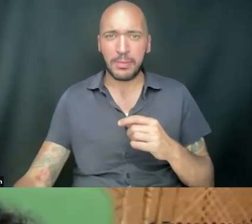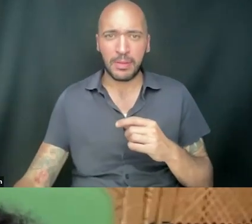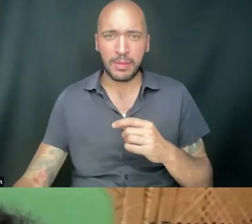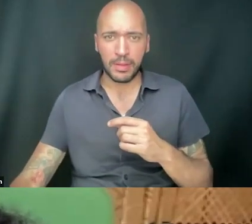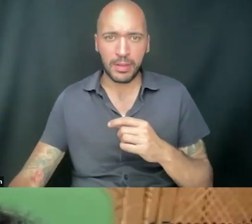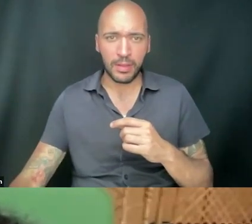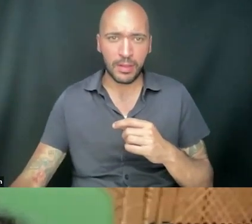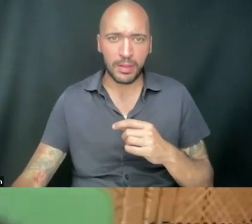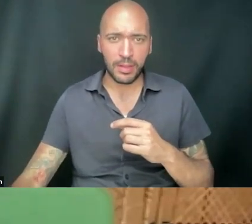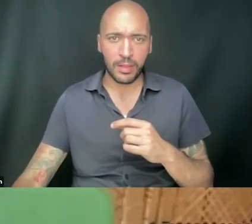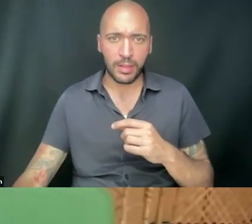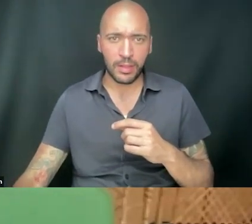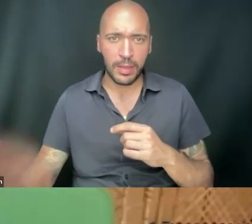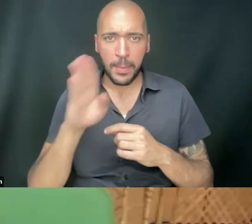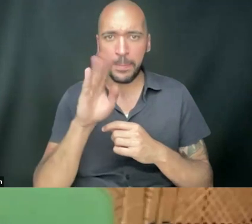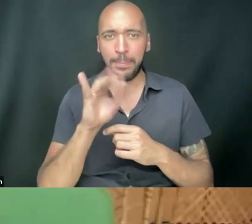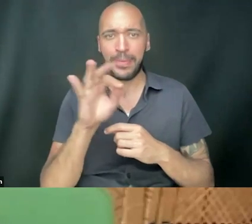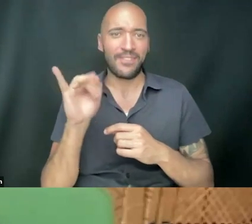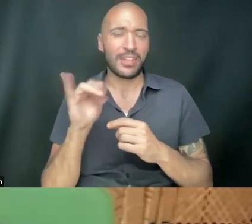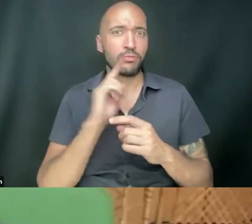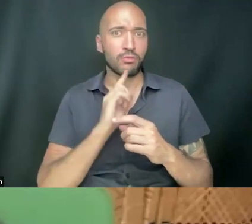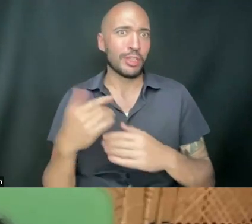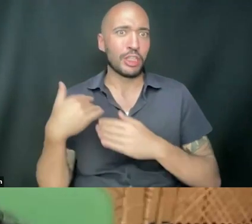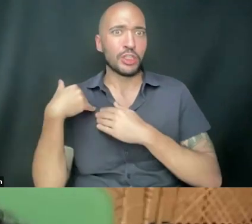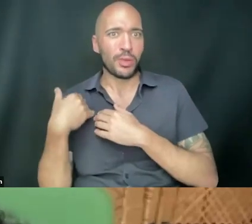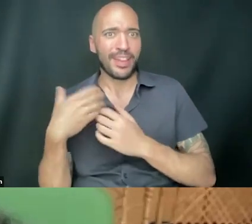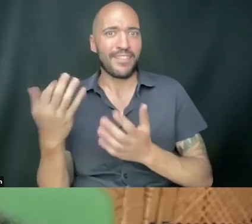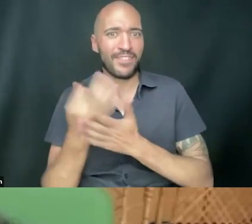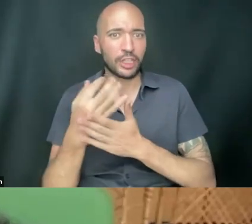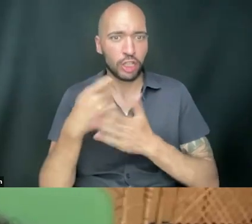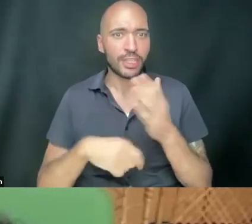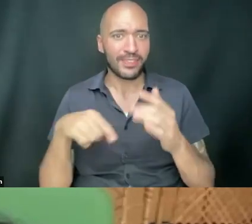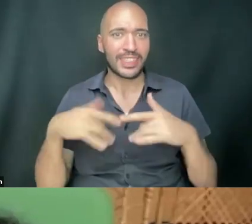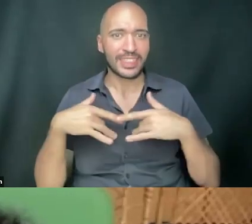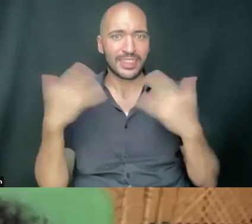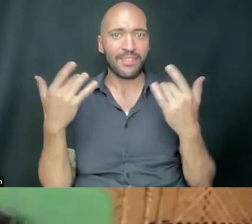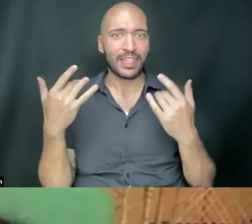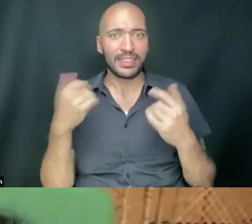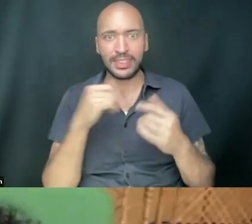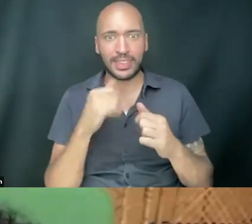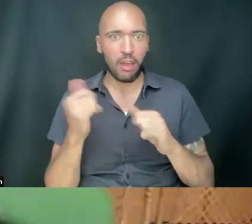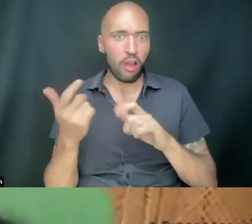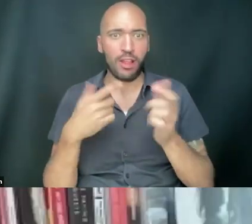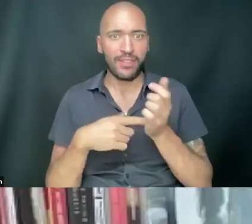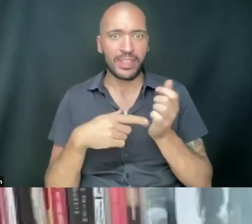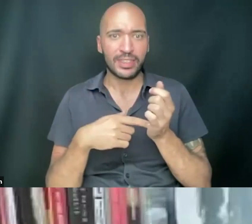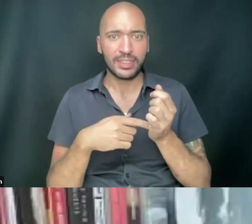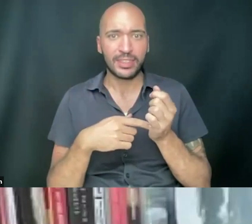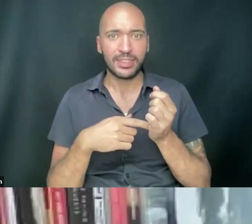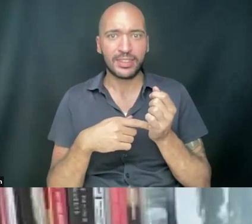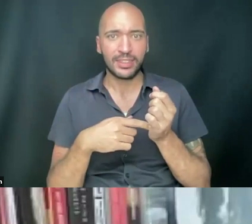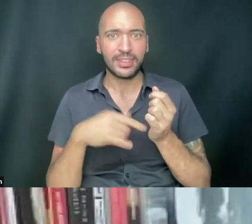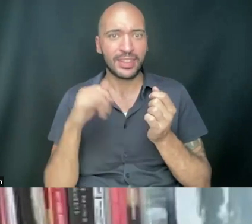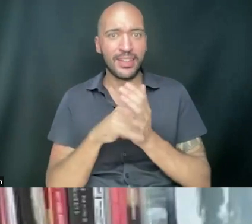much of the kind of financial cost of this event, if not all of it. That